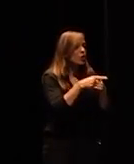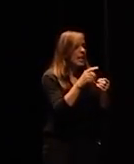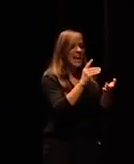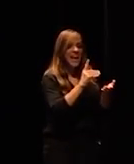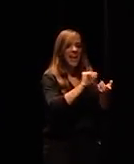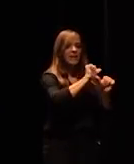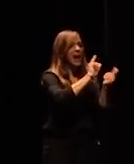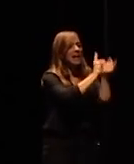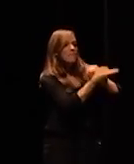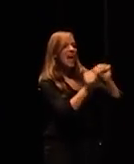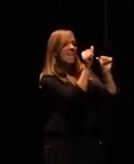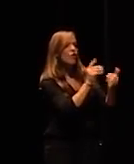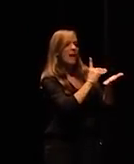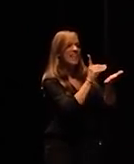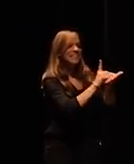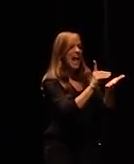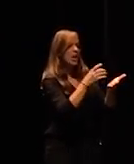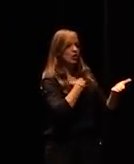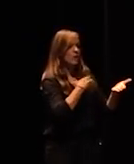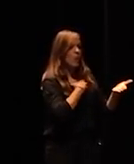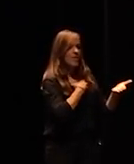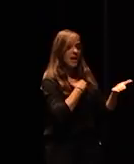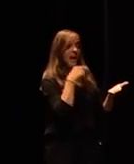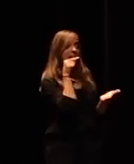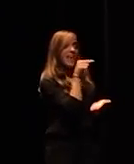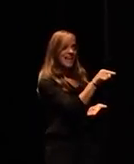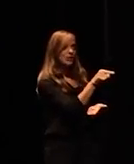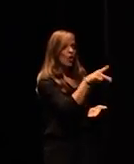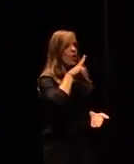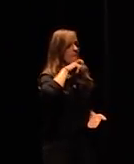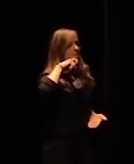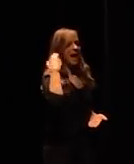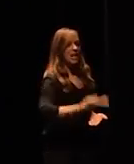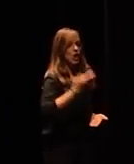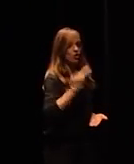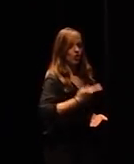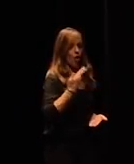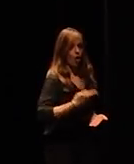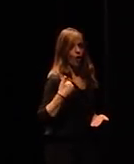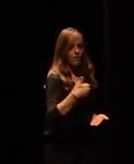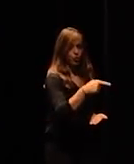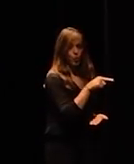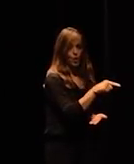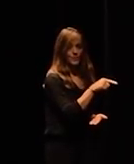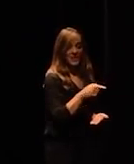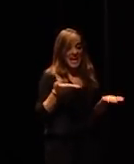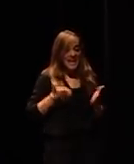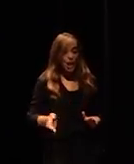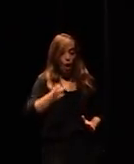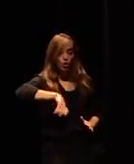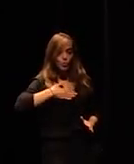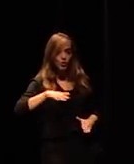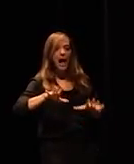turned into an algorithm becomes hugely valuable and this is what our kids have to learn our kids have to learn how to